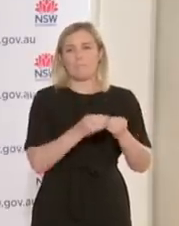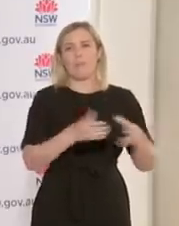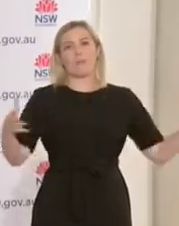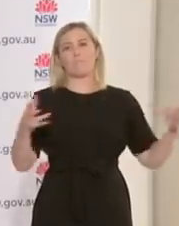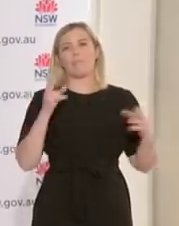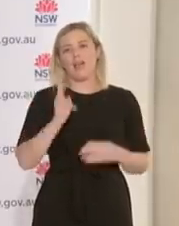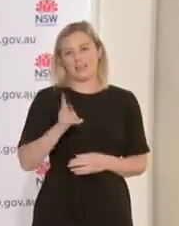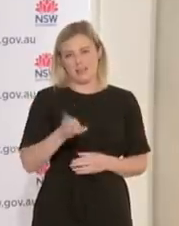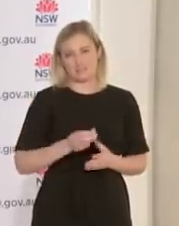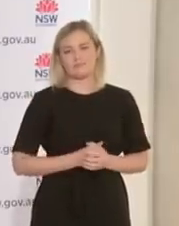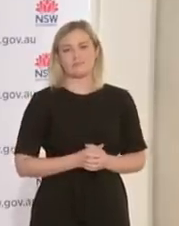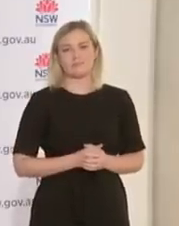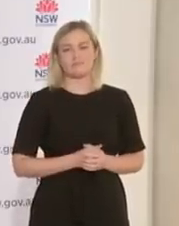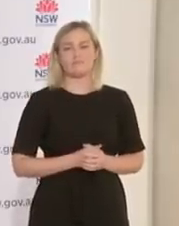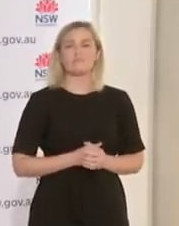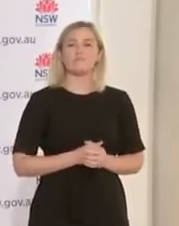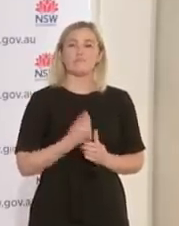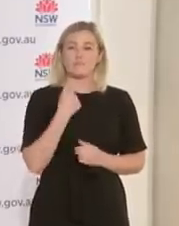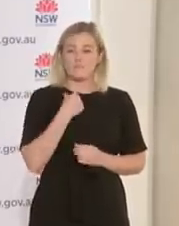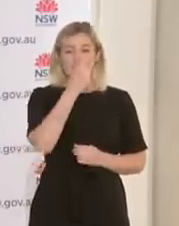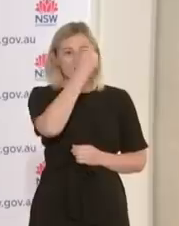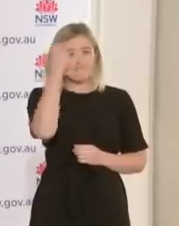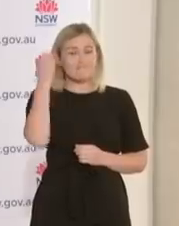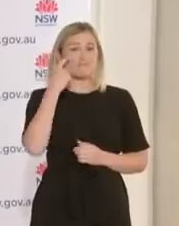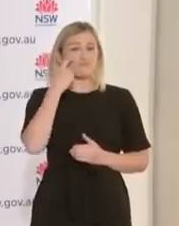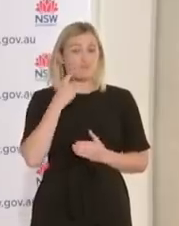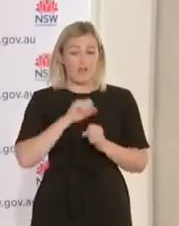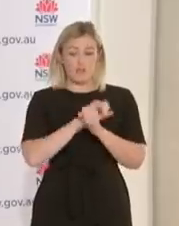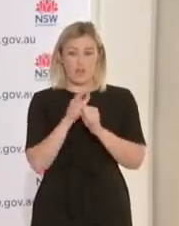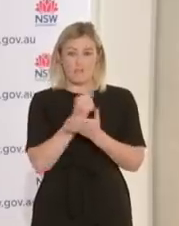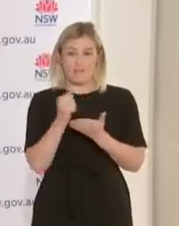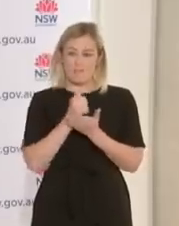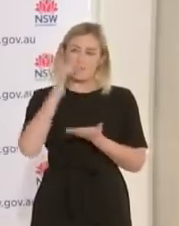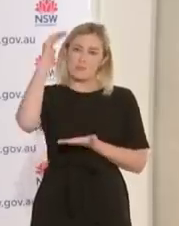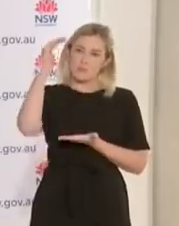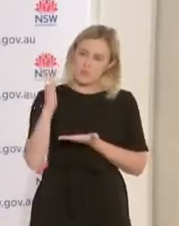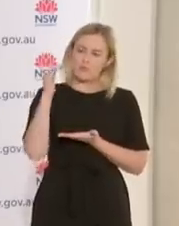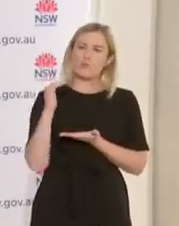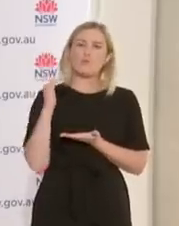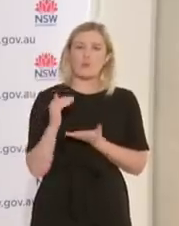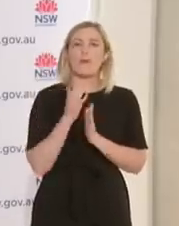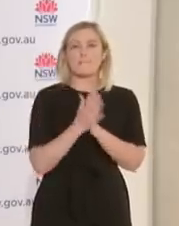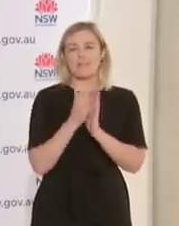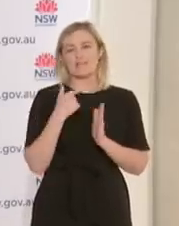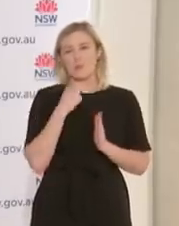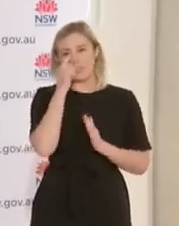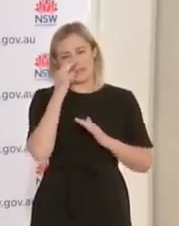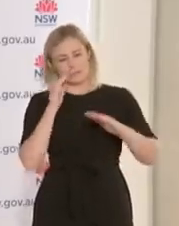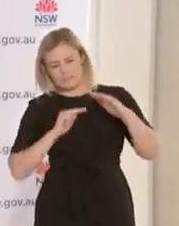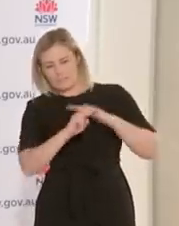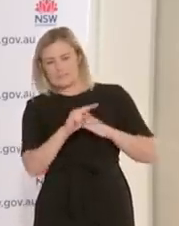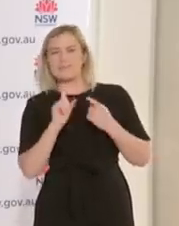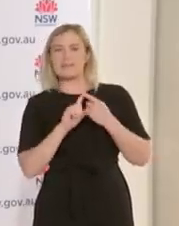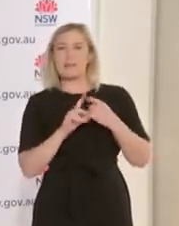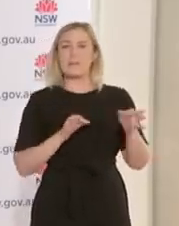to reduce our cases as much as we can to allow us to continue planning forward and I'm personally very